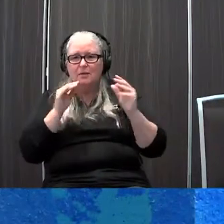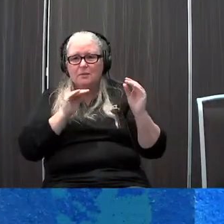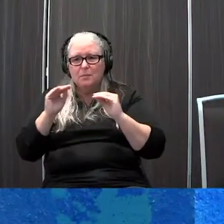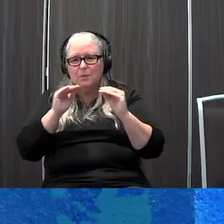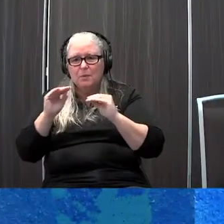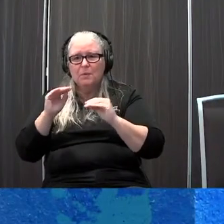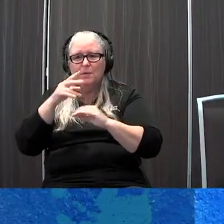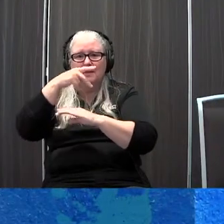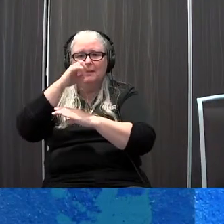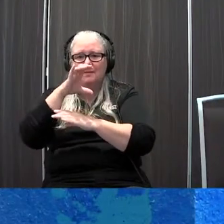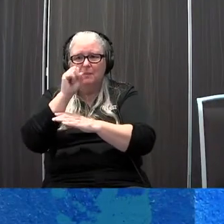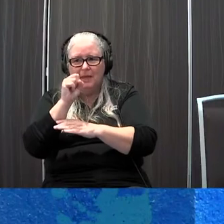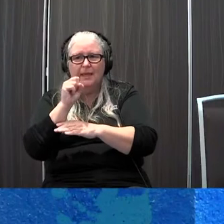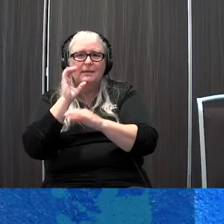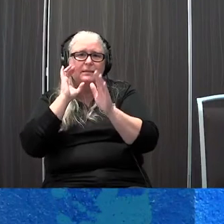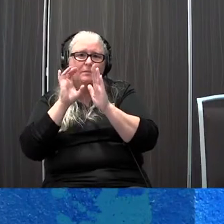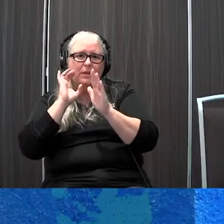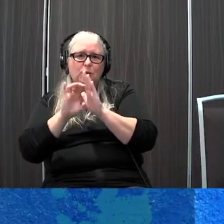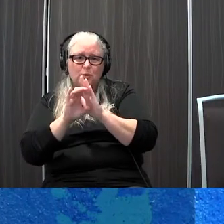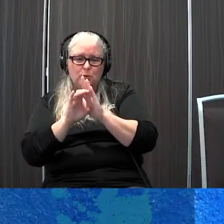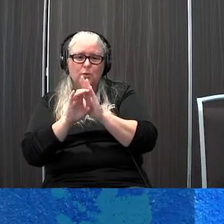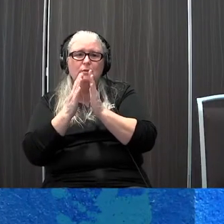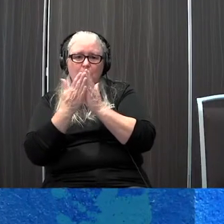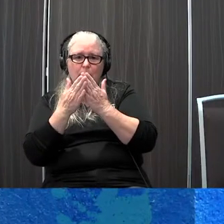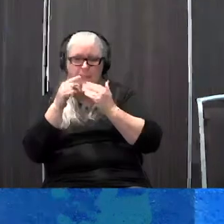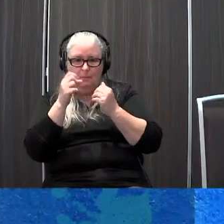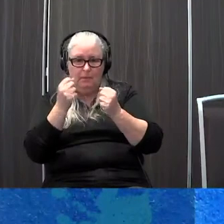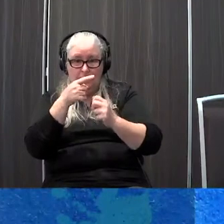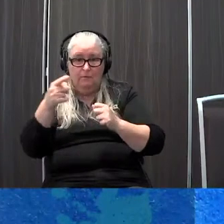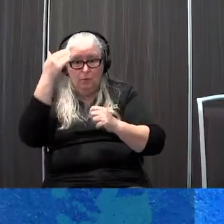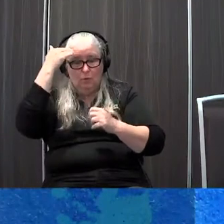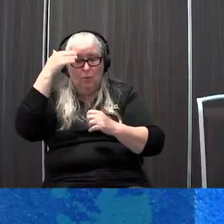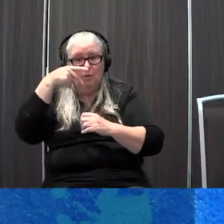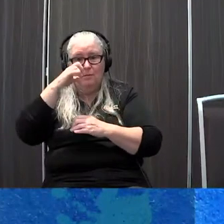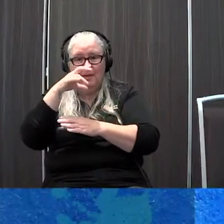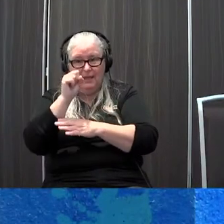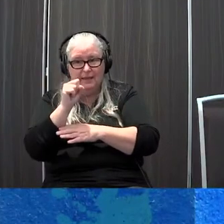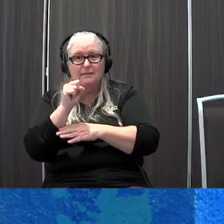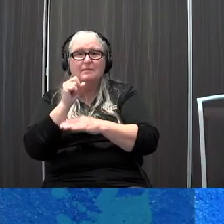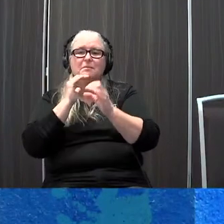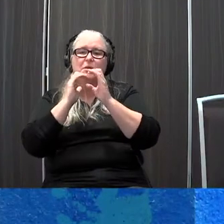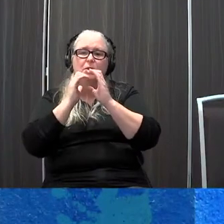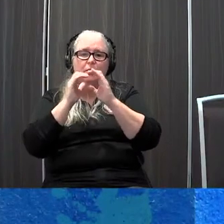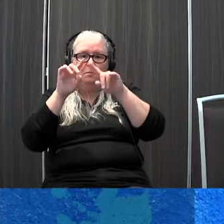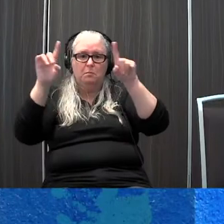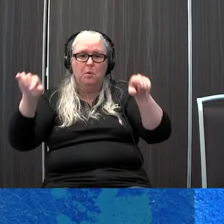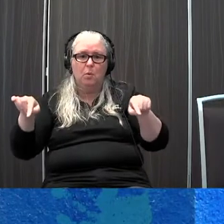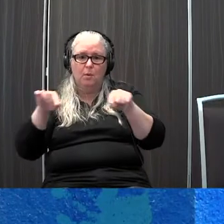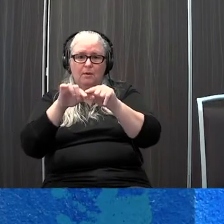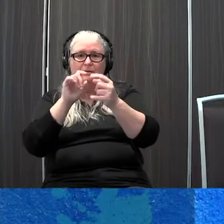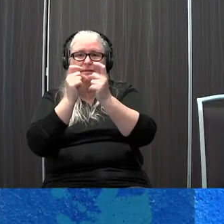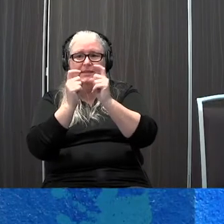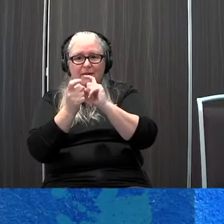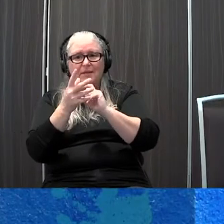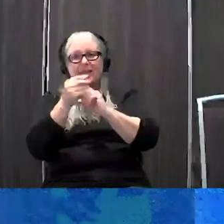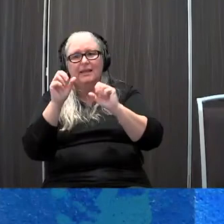PECS which many of you have probably heard of communication boards that are adapted can also include simple voice output